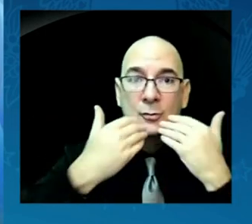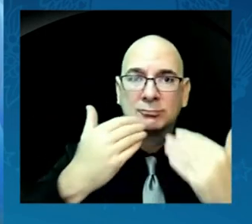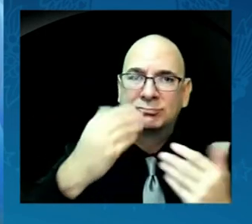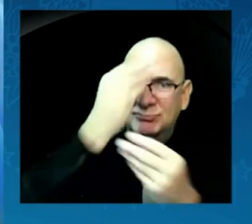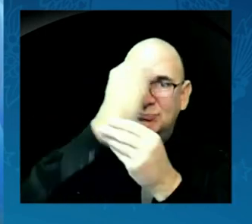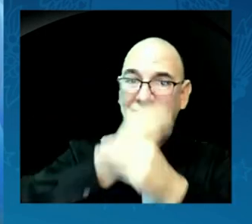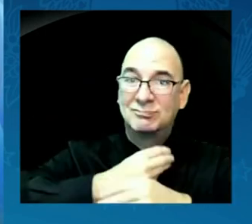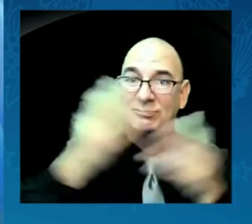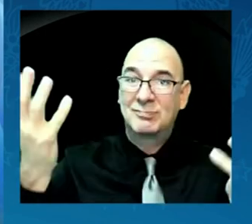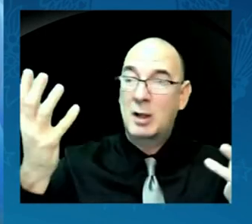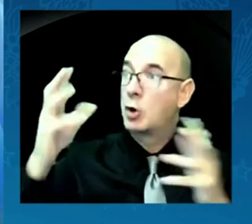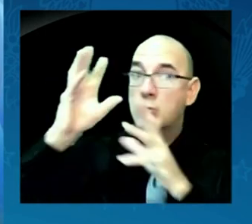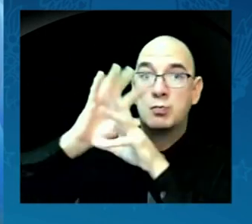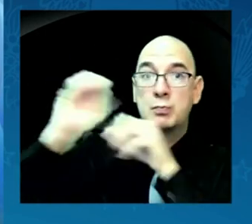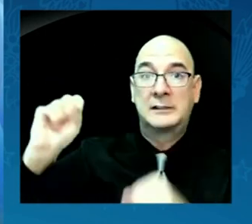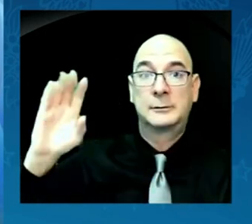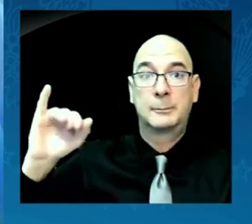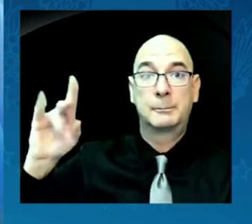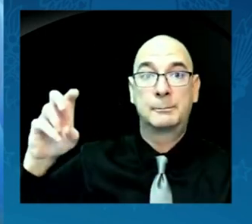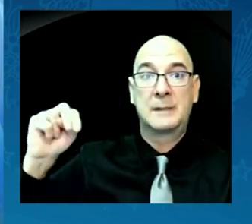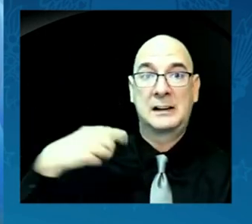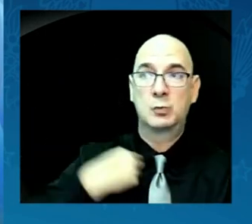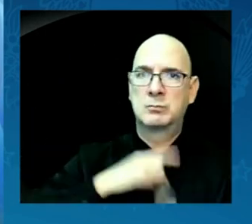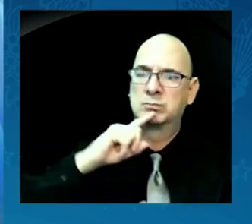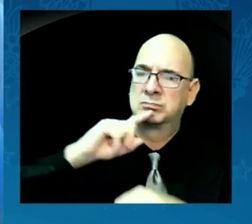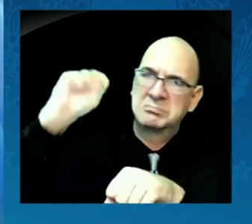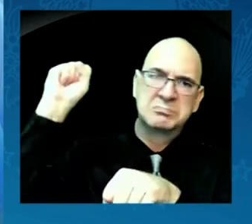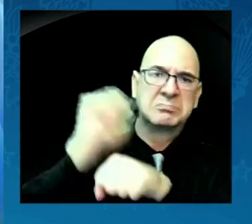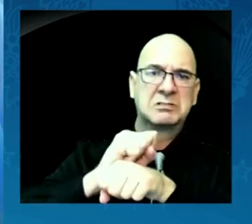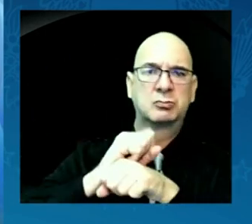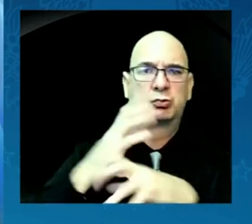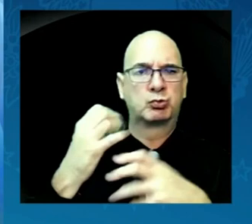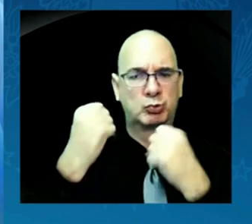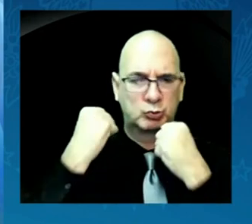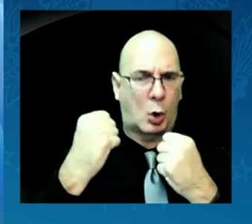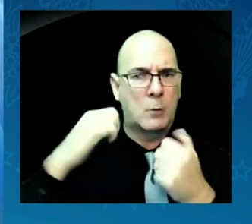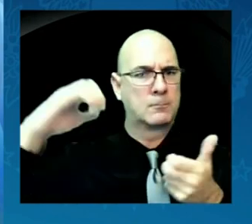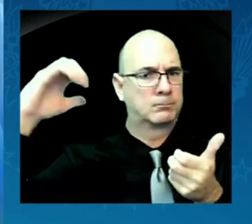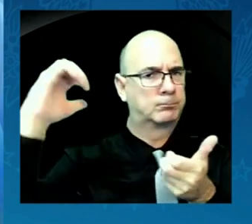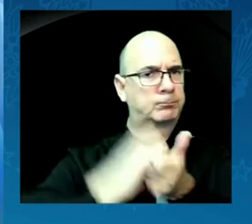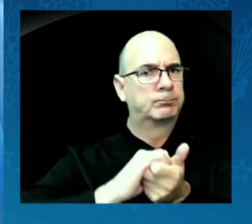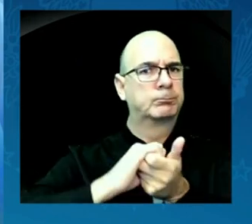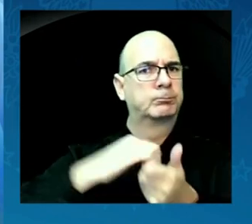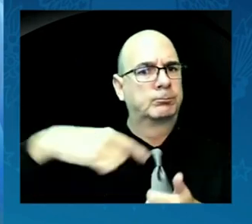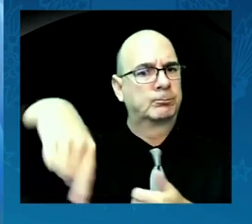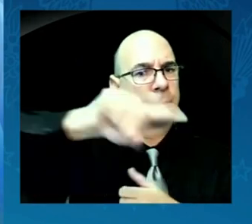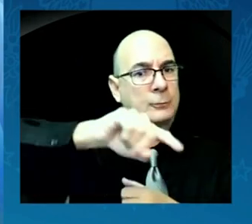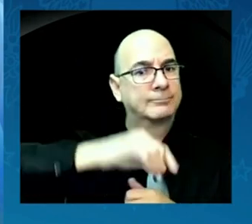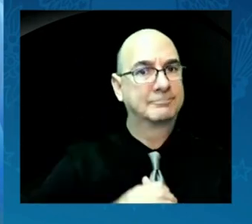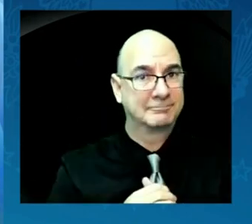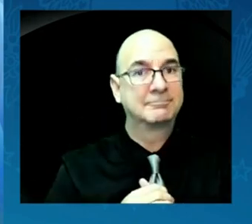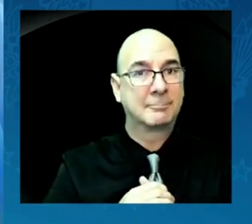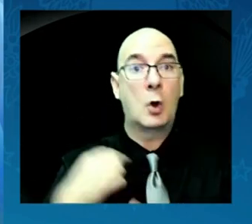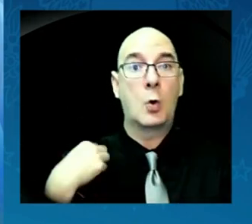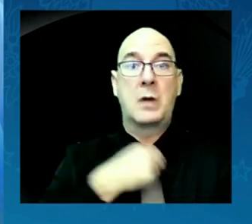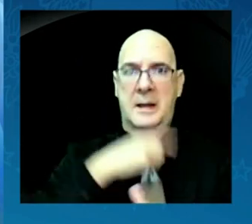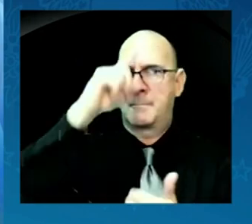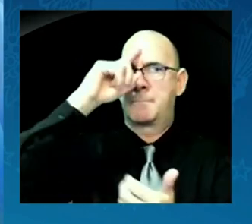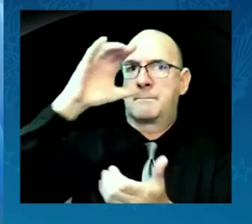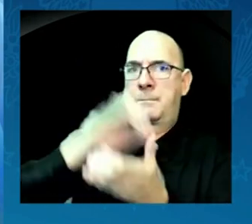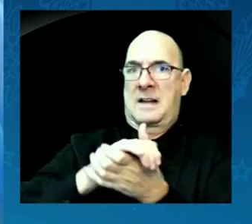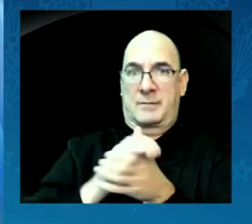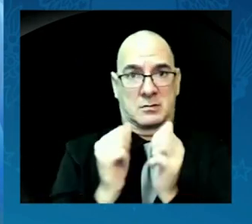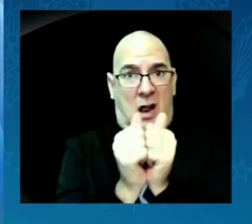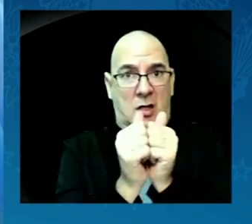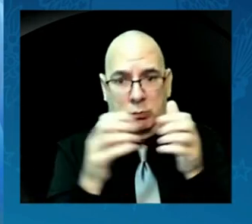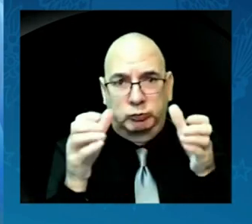are committed to being a strong partner with you. We believe that together we can build a